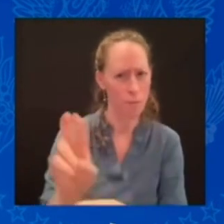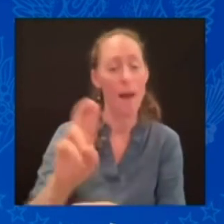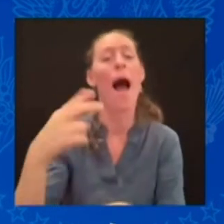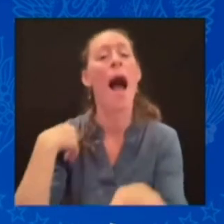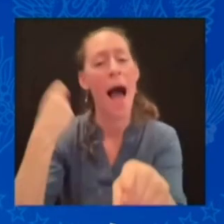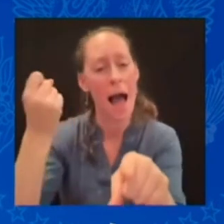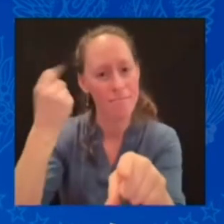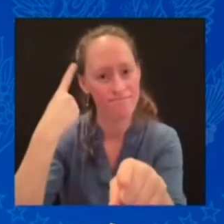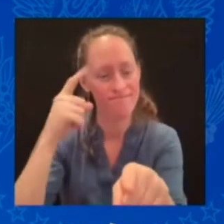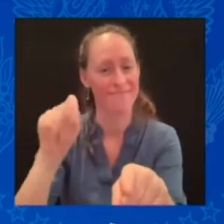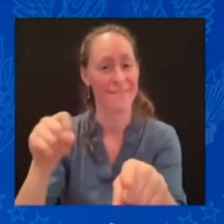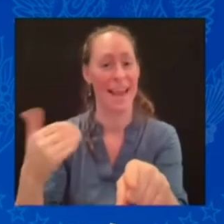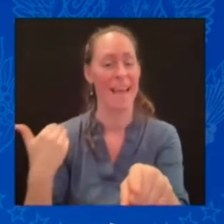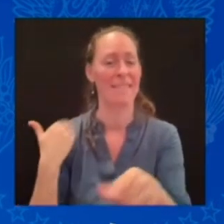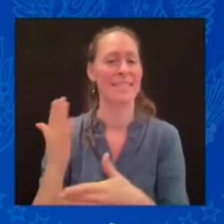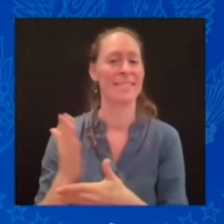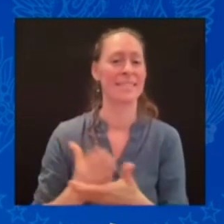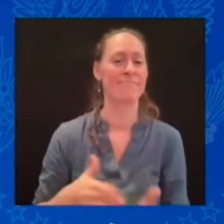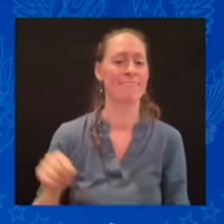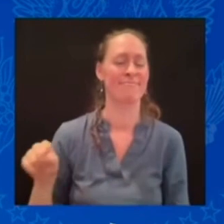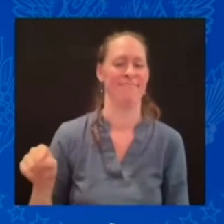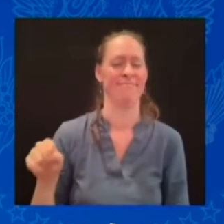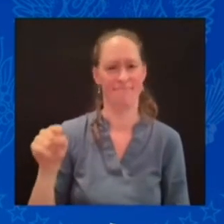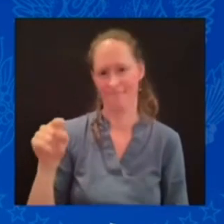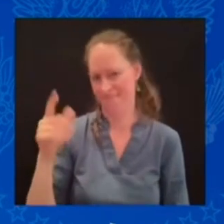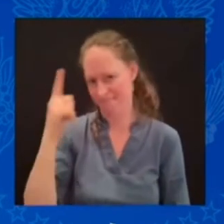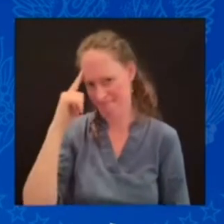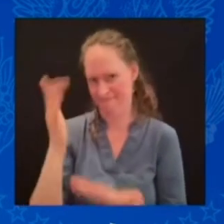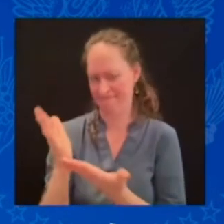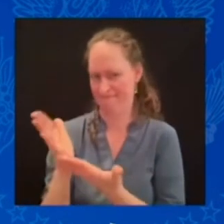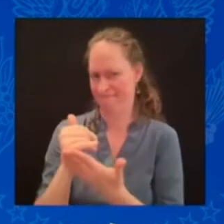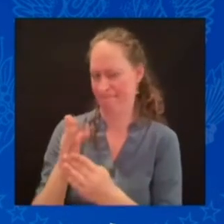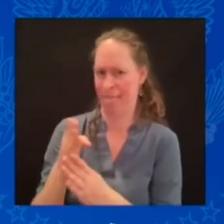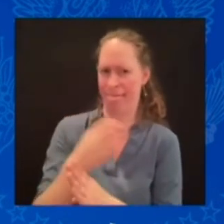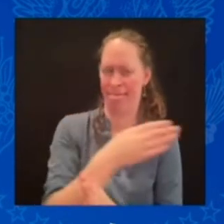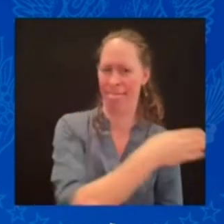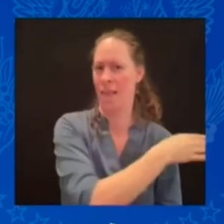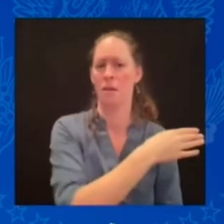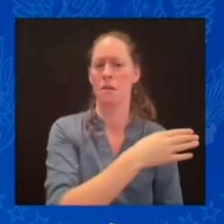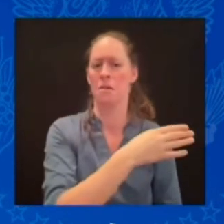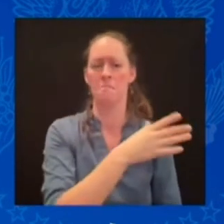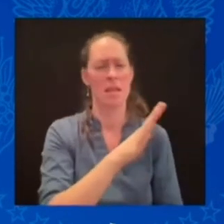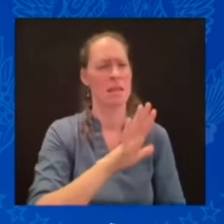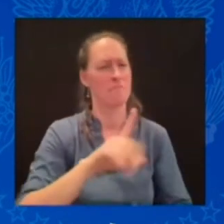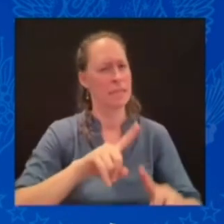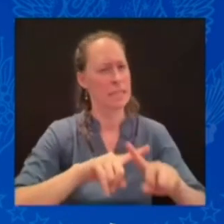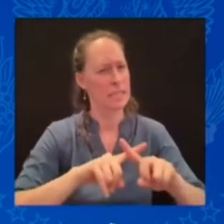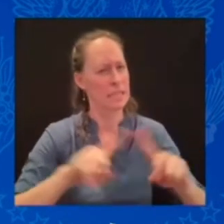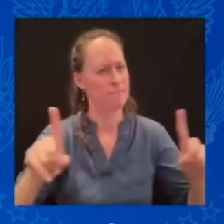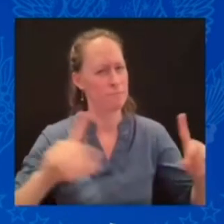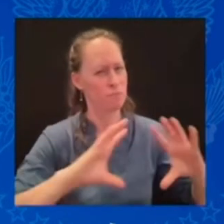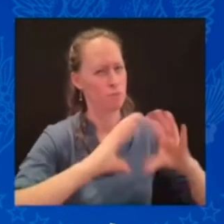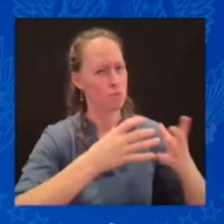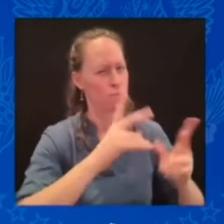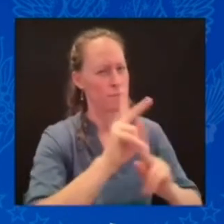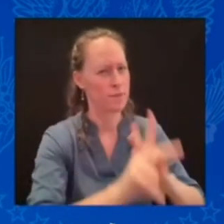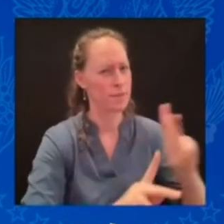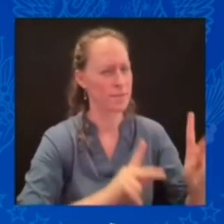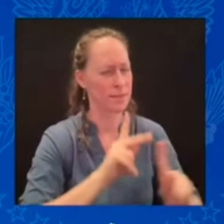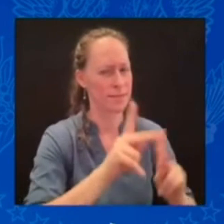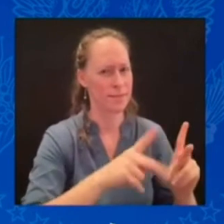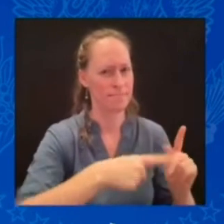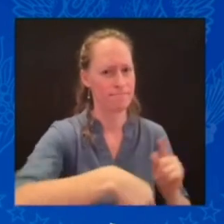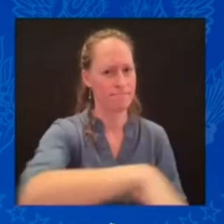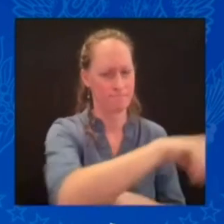The American people known since the end of World War II and the formation of NATO that our security rests in the